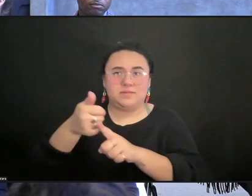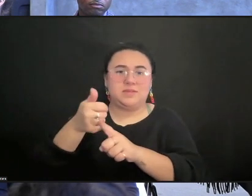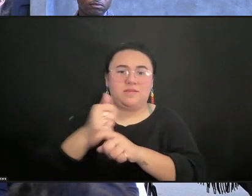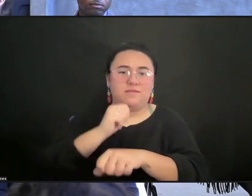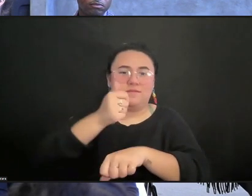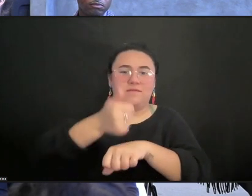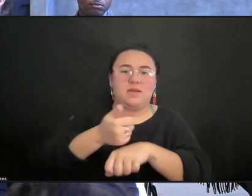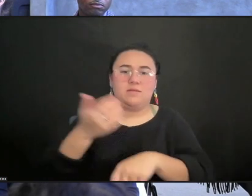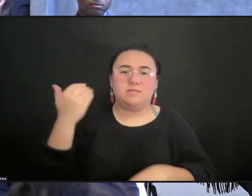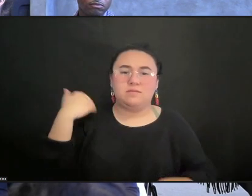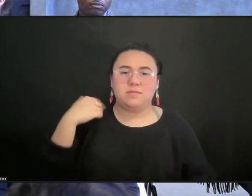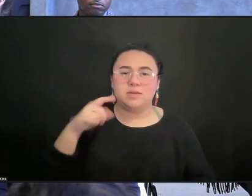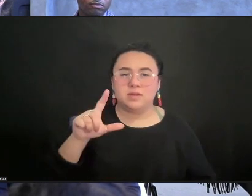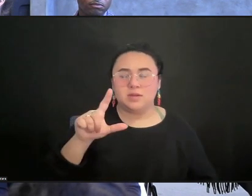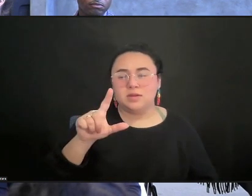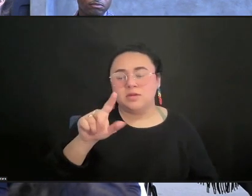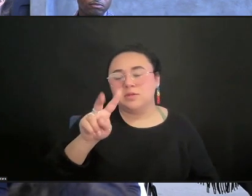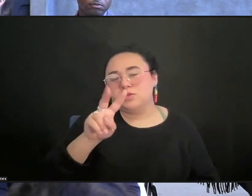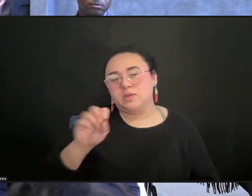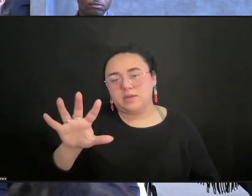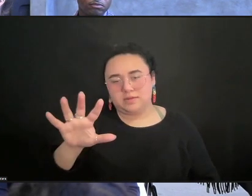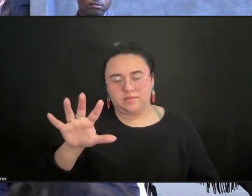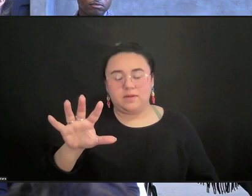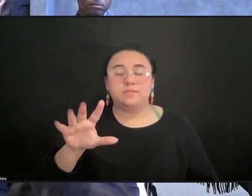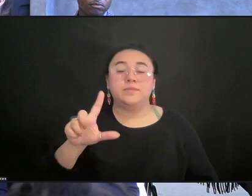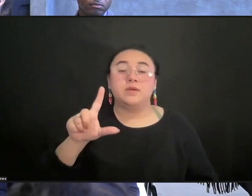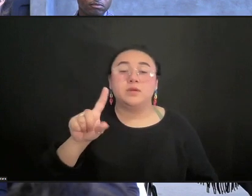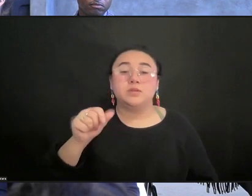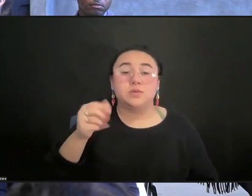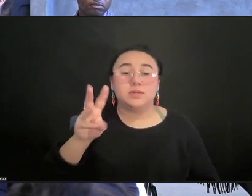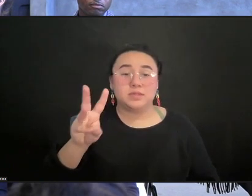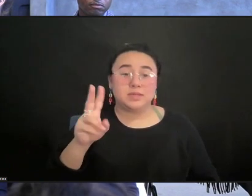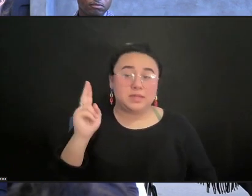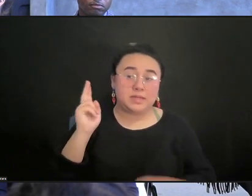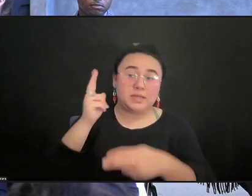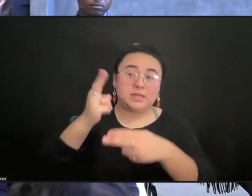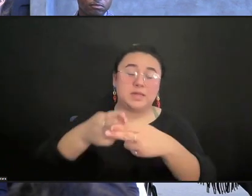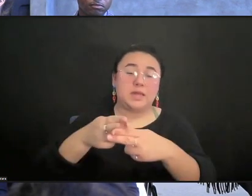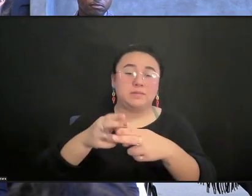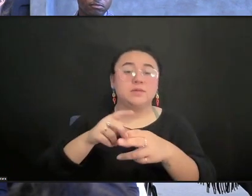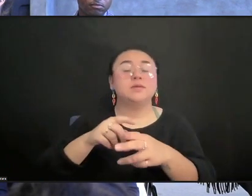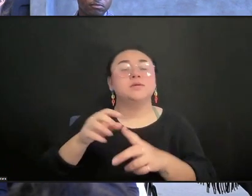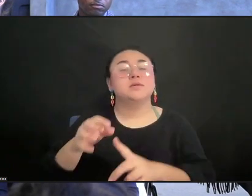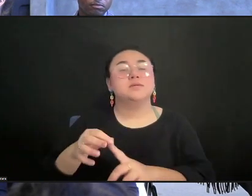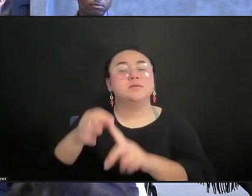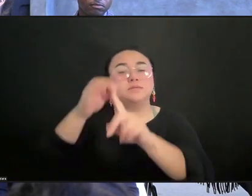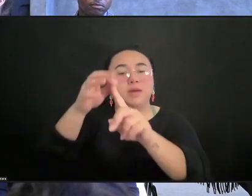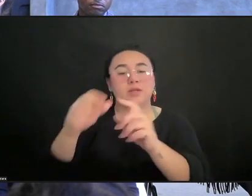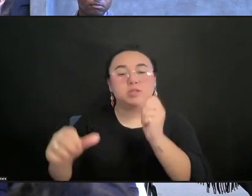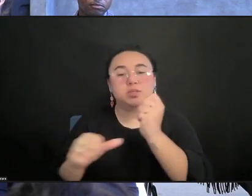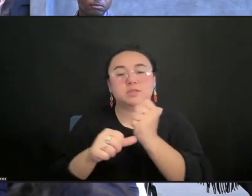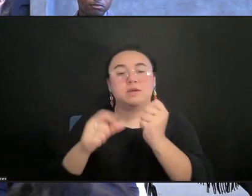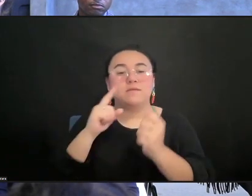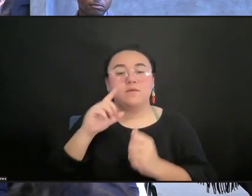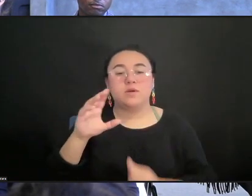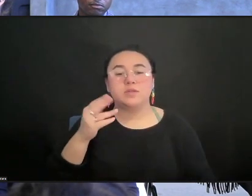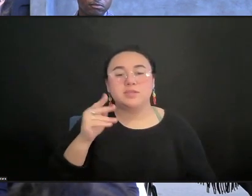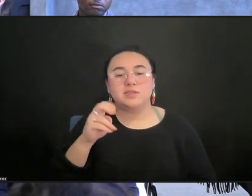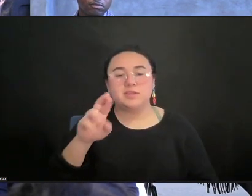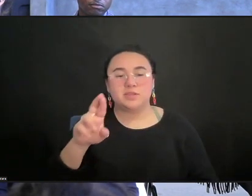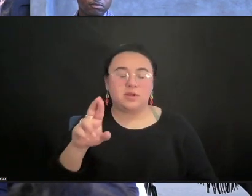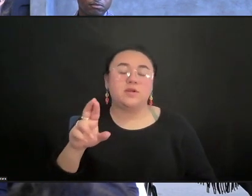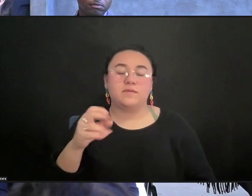In 2016, Emile was named Special Assistant to the Chancellor for the Arts and founded Arts